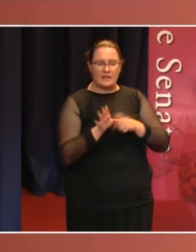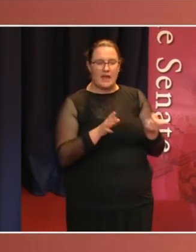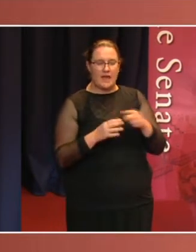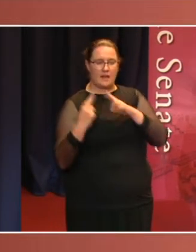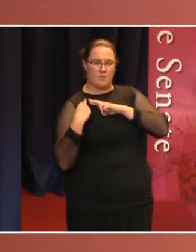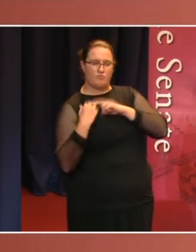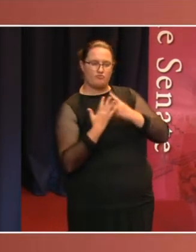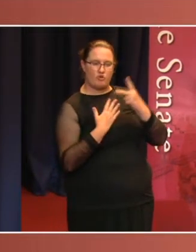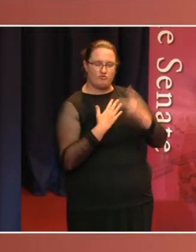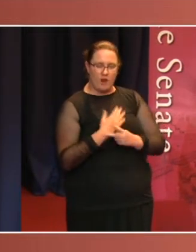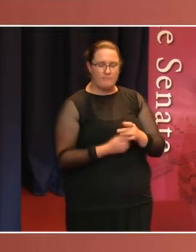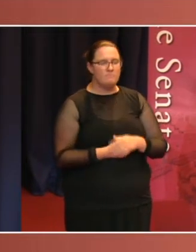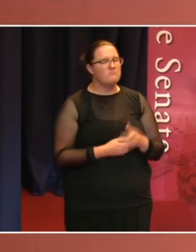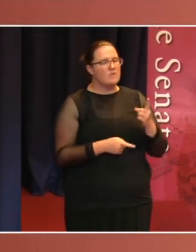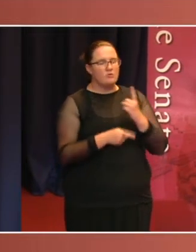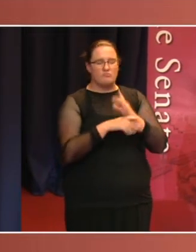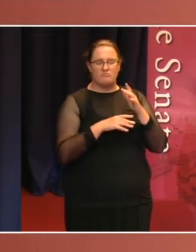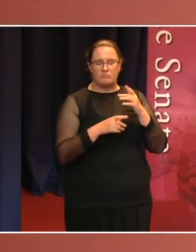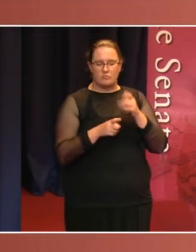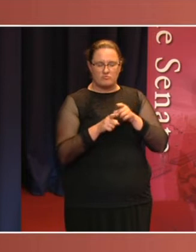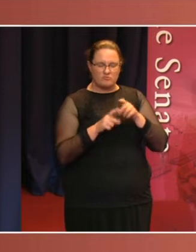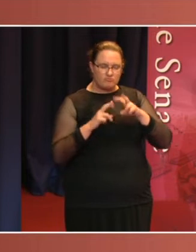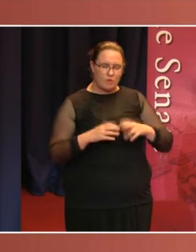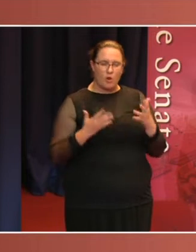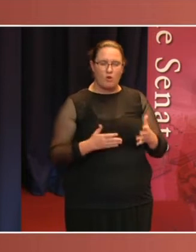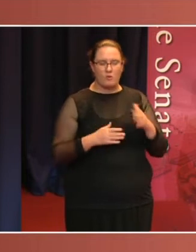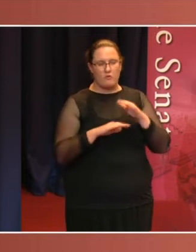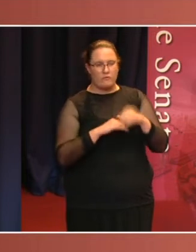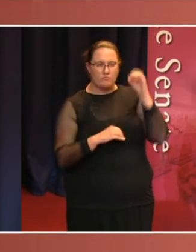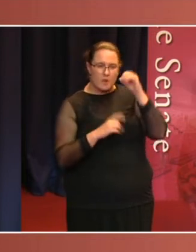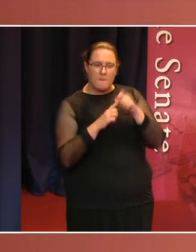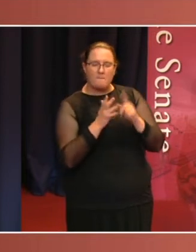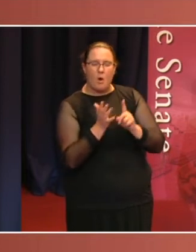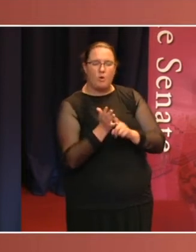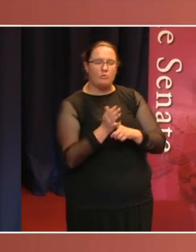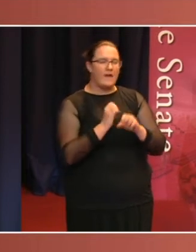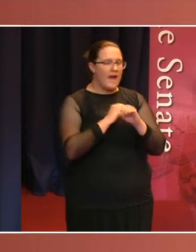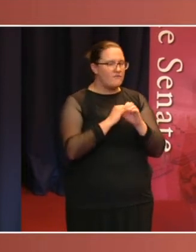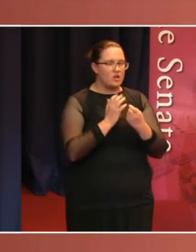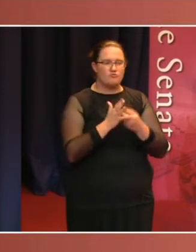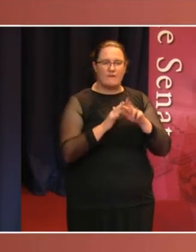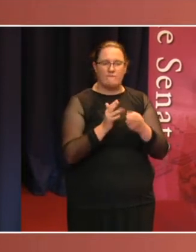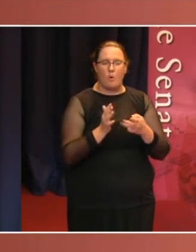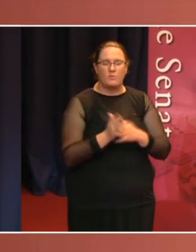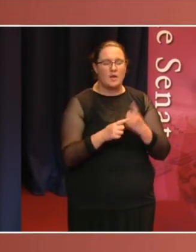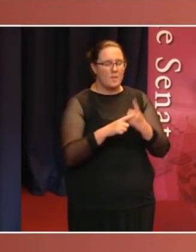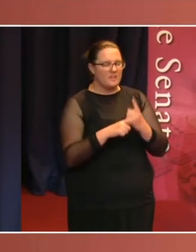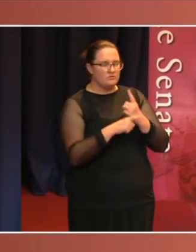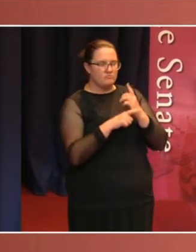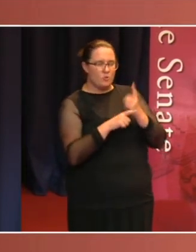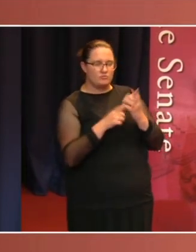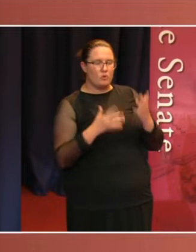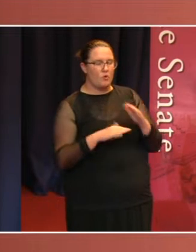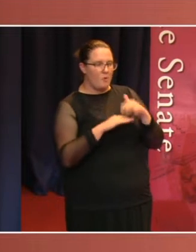include the use of opinion polling, truth in political advertising reforms and the role of the States and the Senate in Australian democracy.